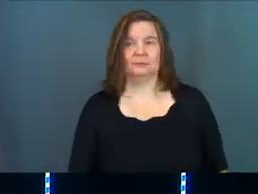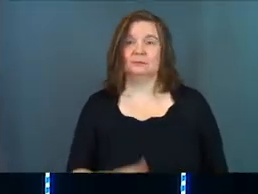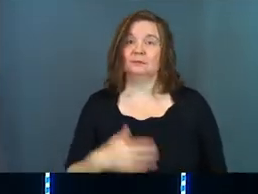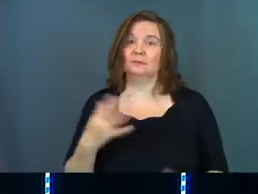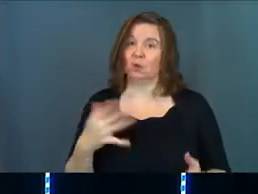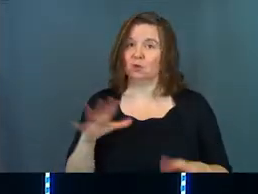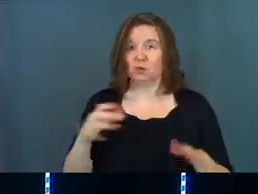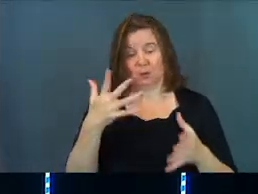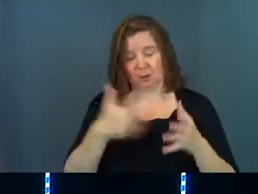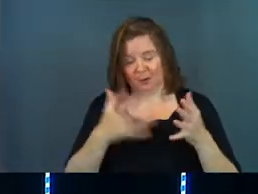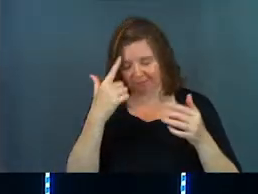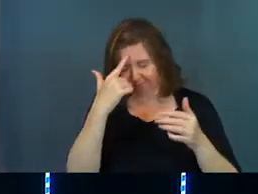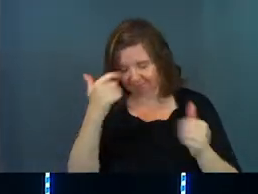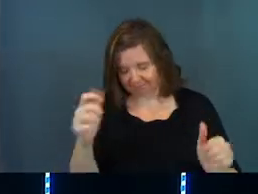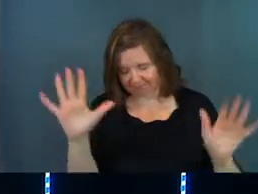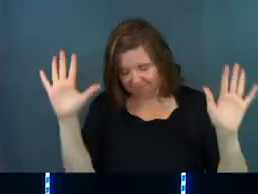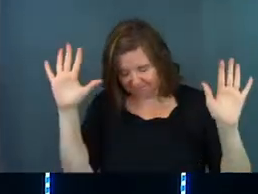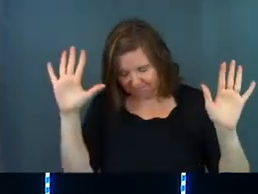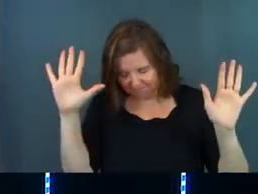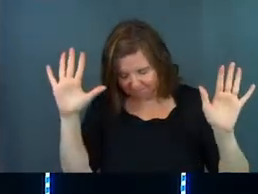So do what you want with that.